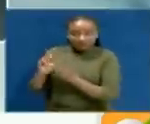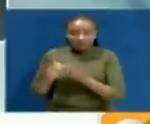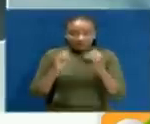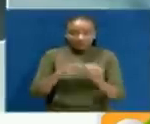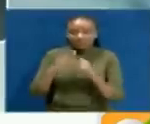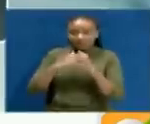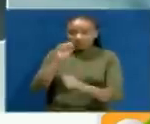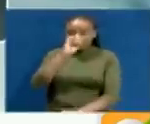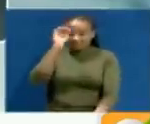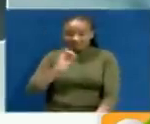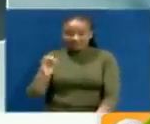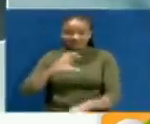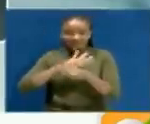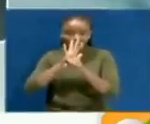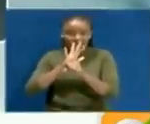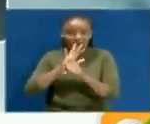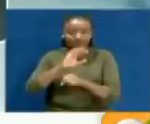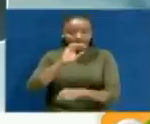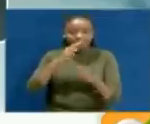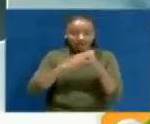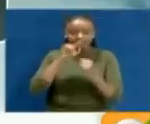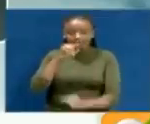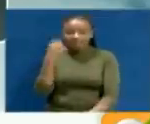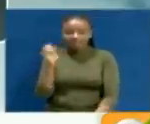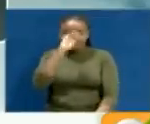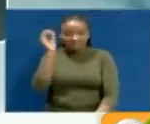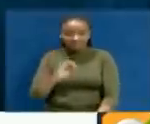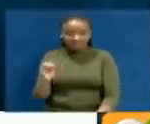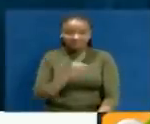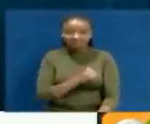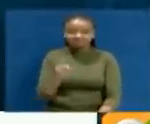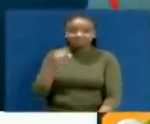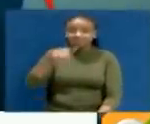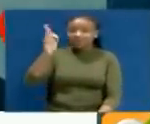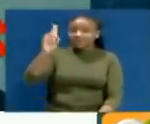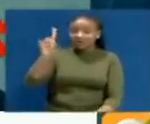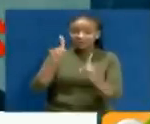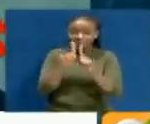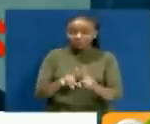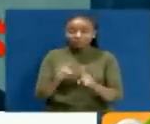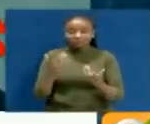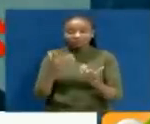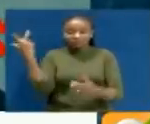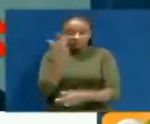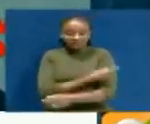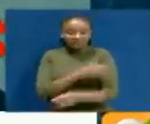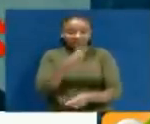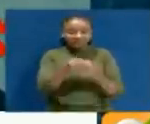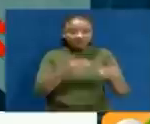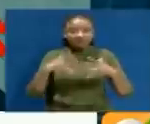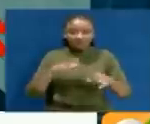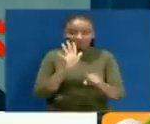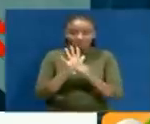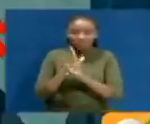9.5 percent and the most affected age group being 30 to 39 years. Nairobi still leads in the vaccine uptick, with